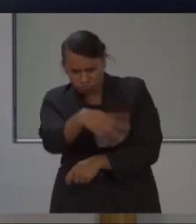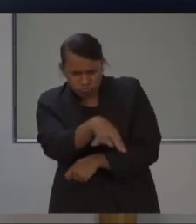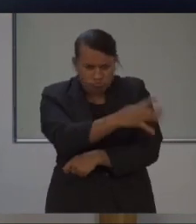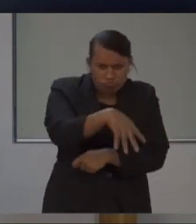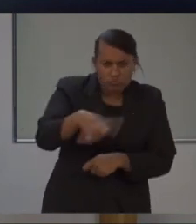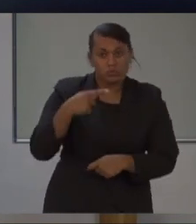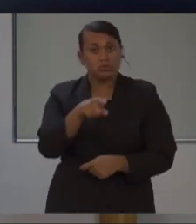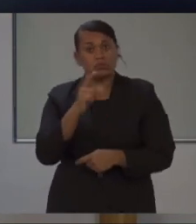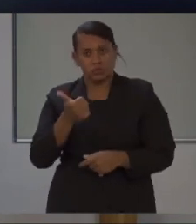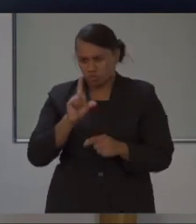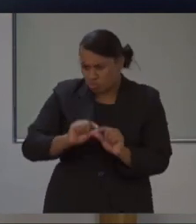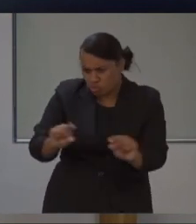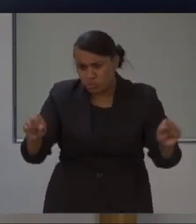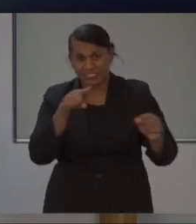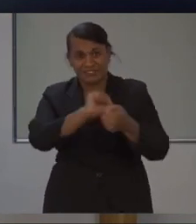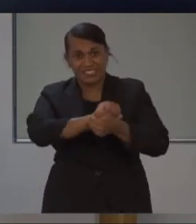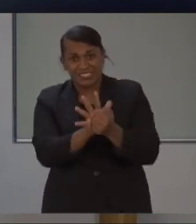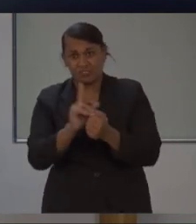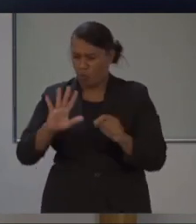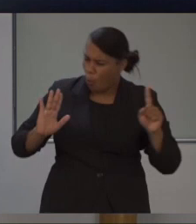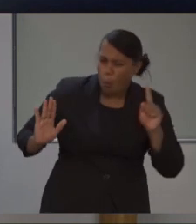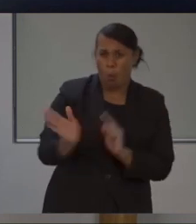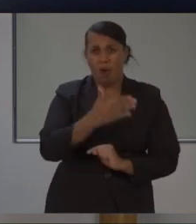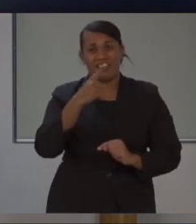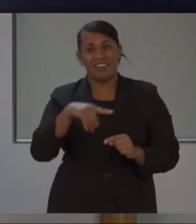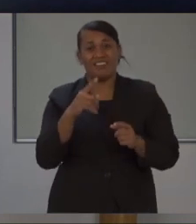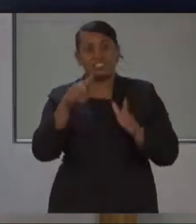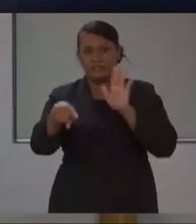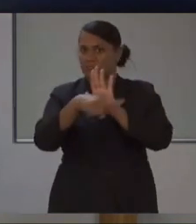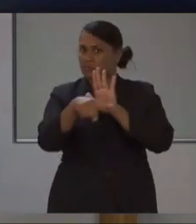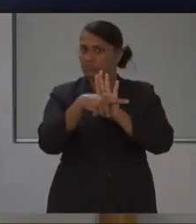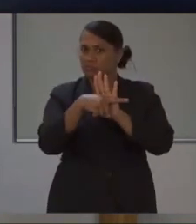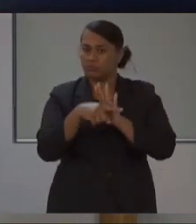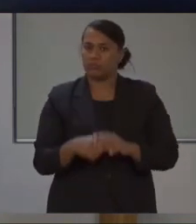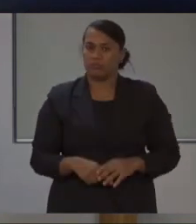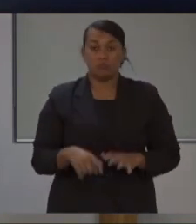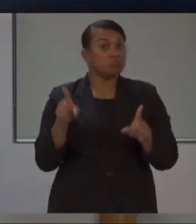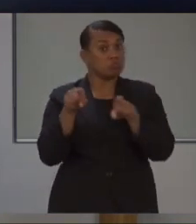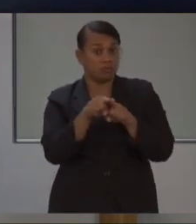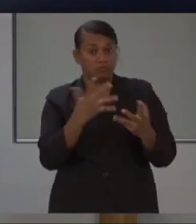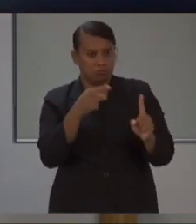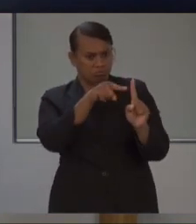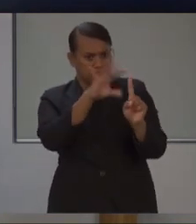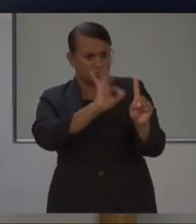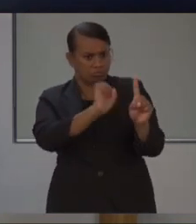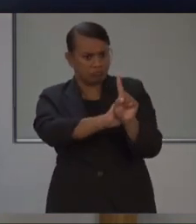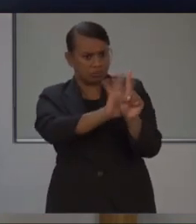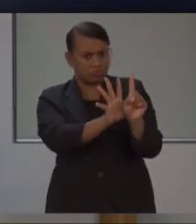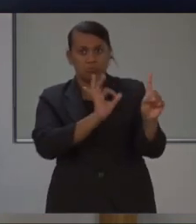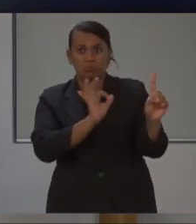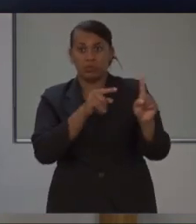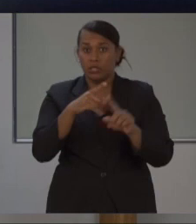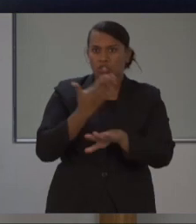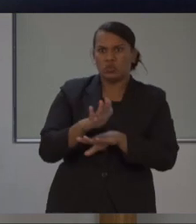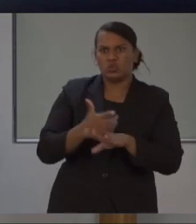and all have returned negative, meaning that again, we have zero new cases to report.